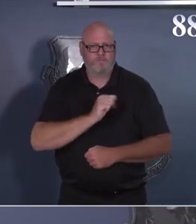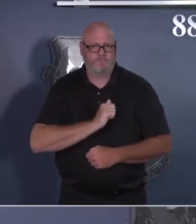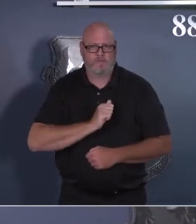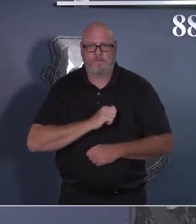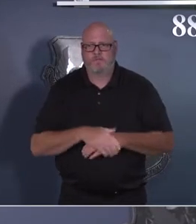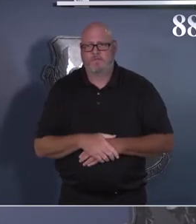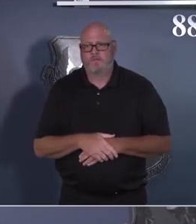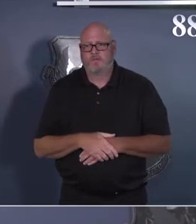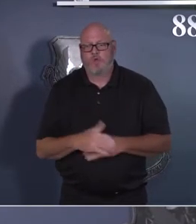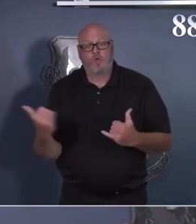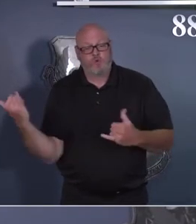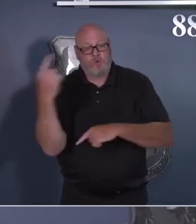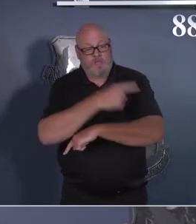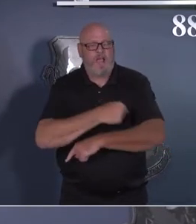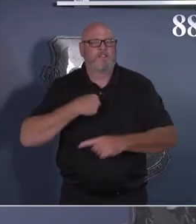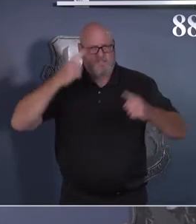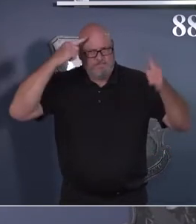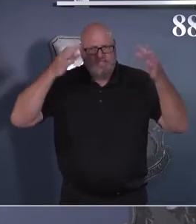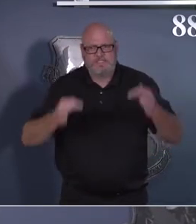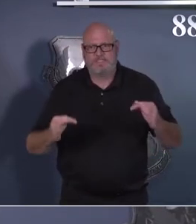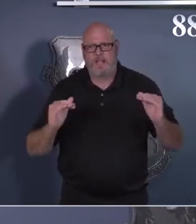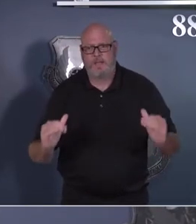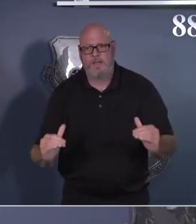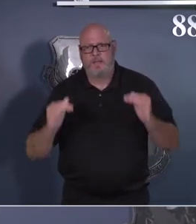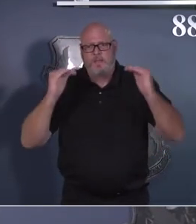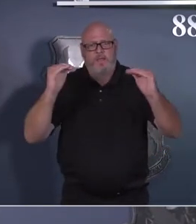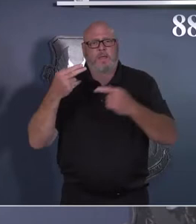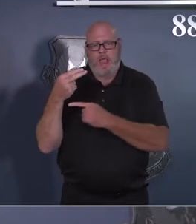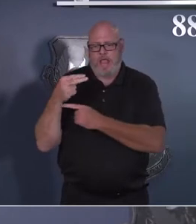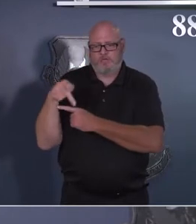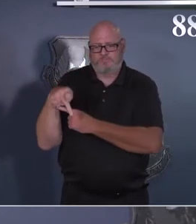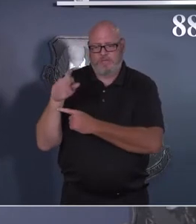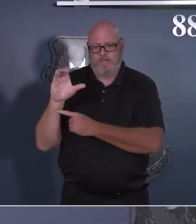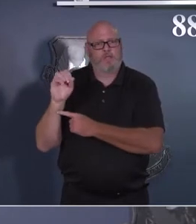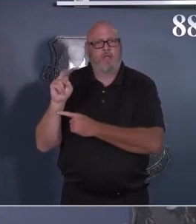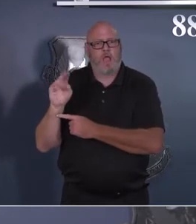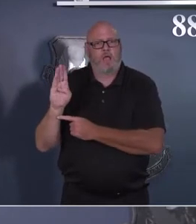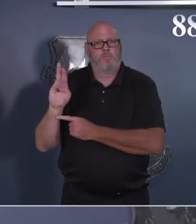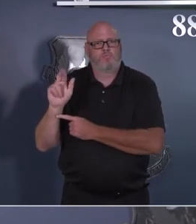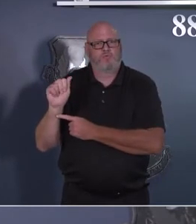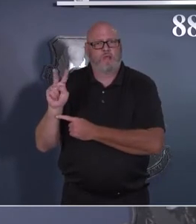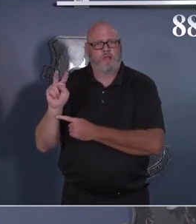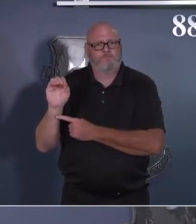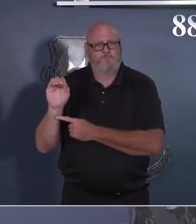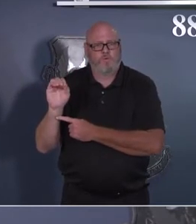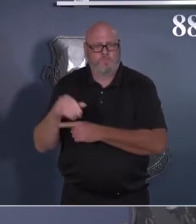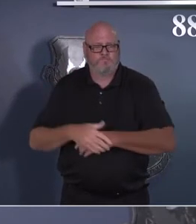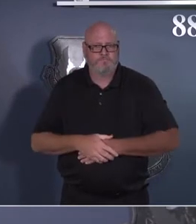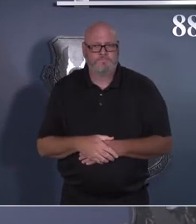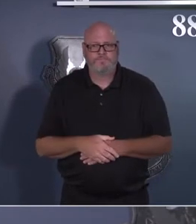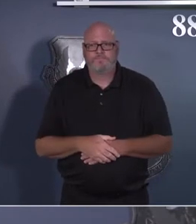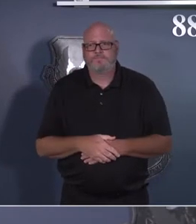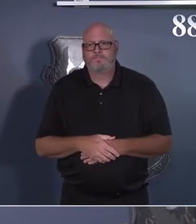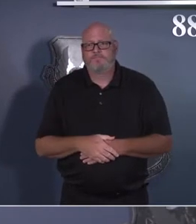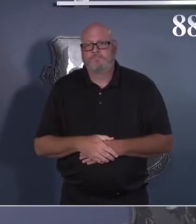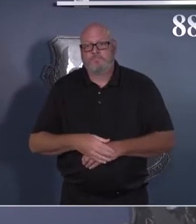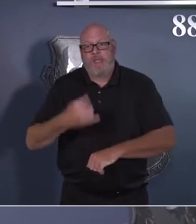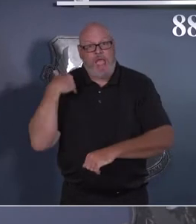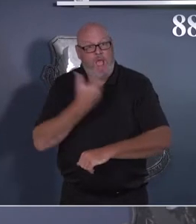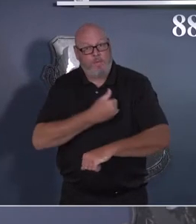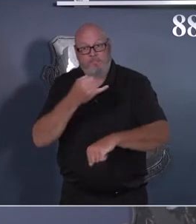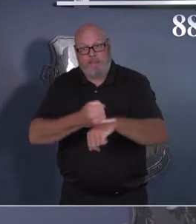I will tell you what we're seeing both in our own tracking on installation as we're doing our testing and as we're seeing reporting